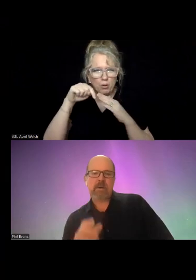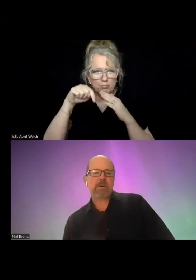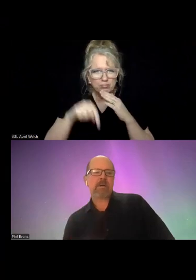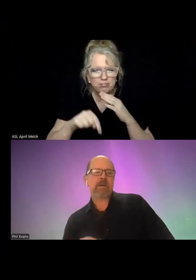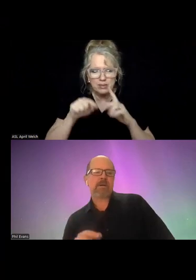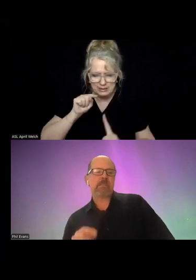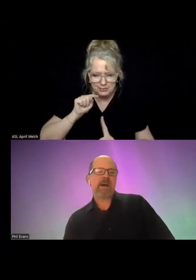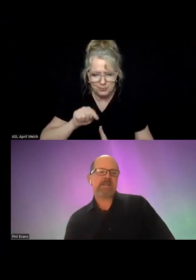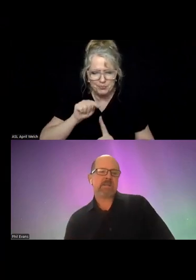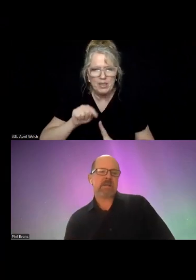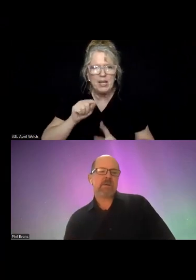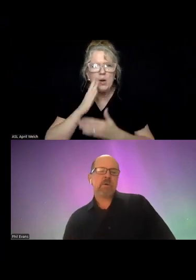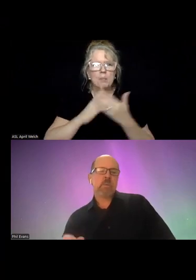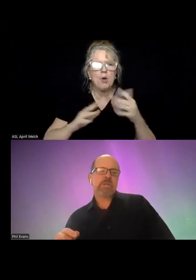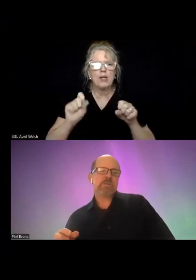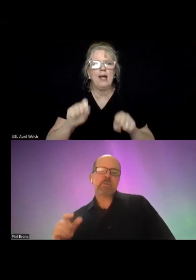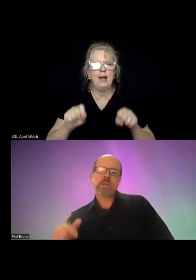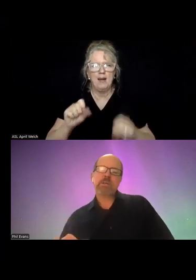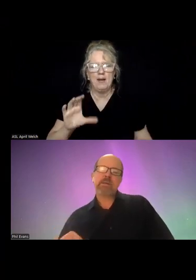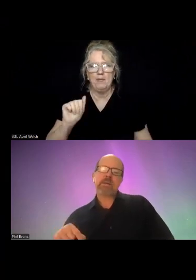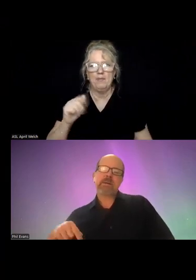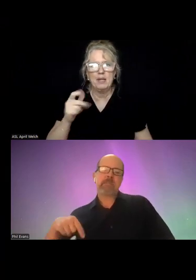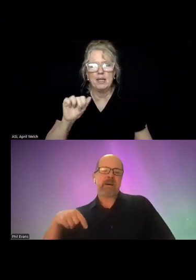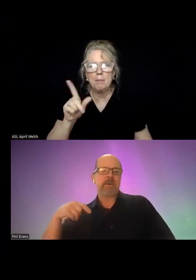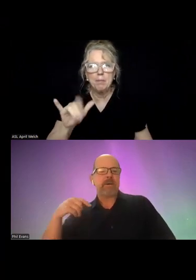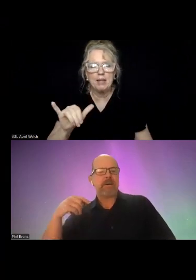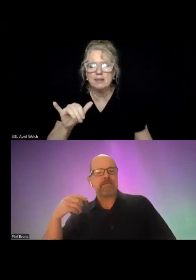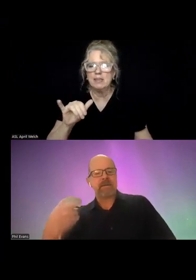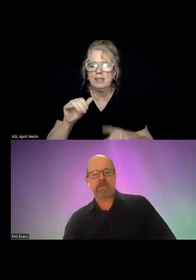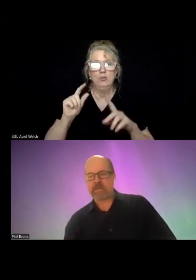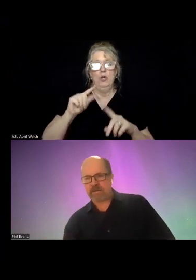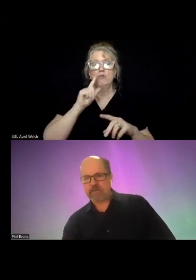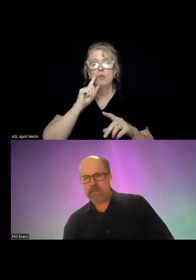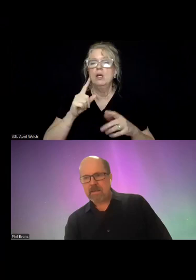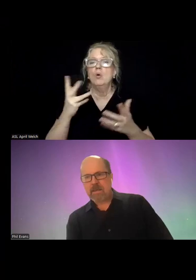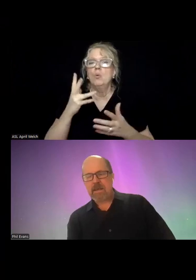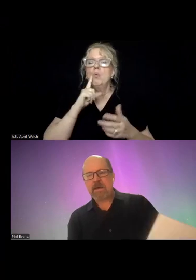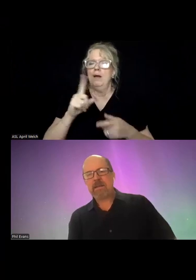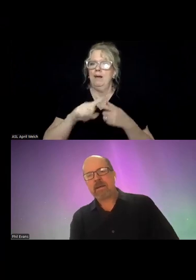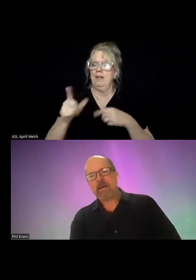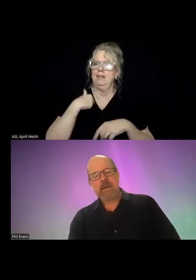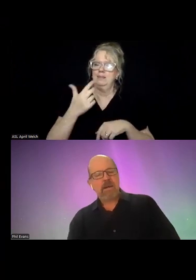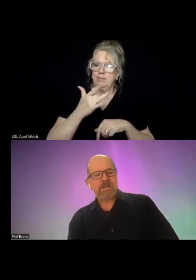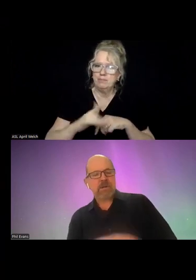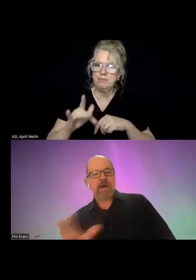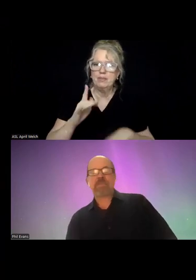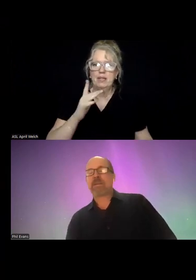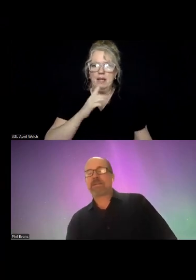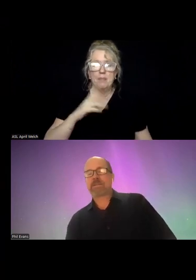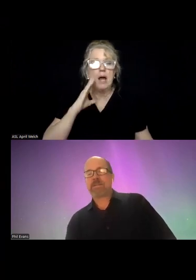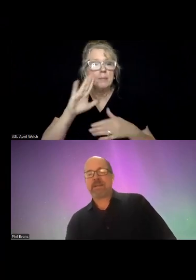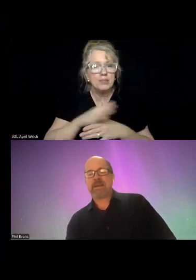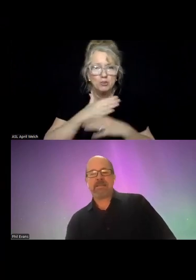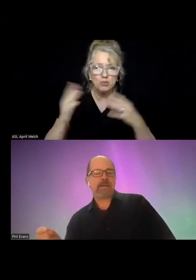that part of capacity, which is really about availability. And I'm going to share